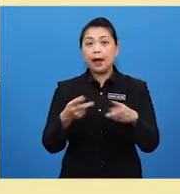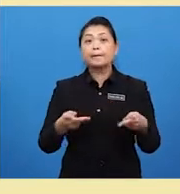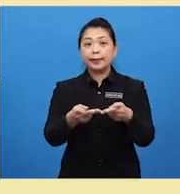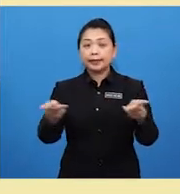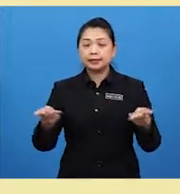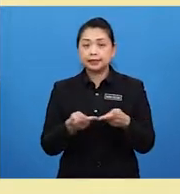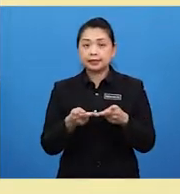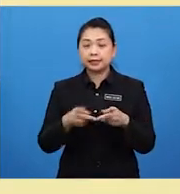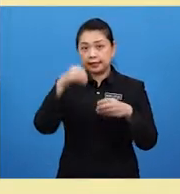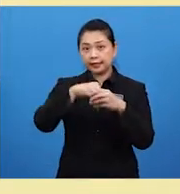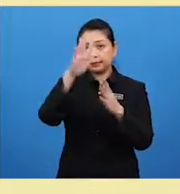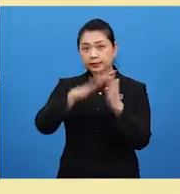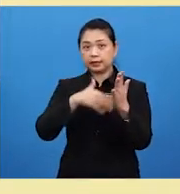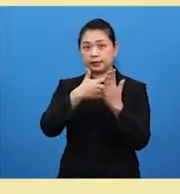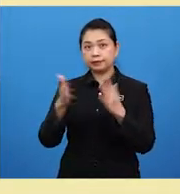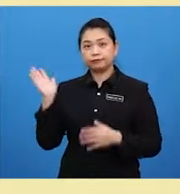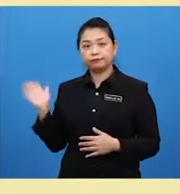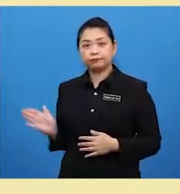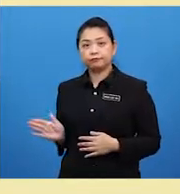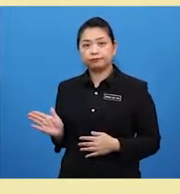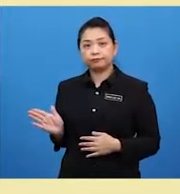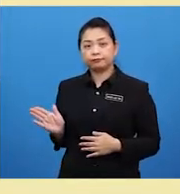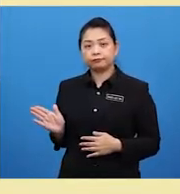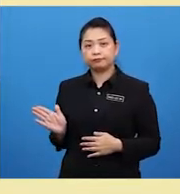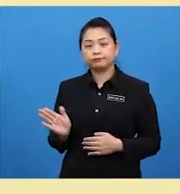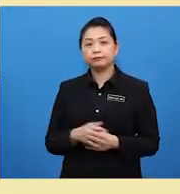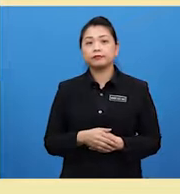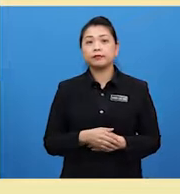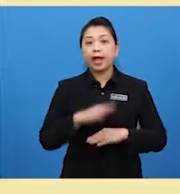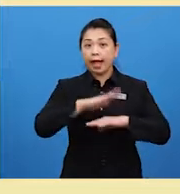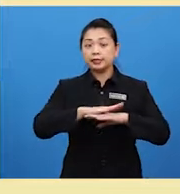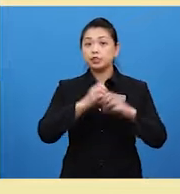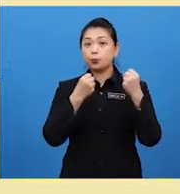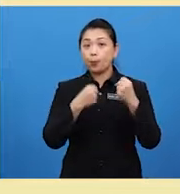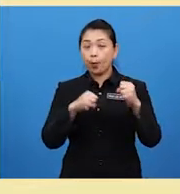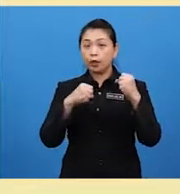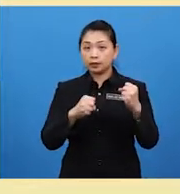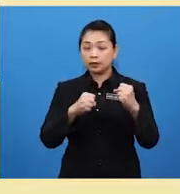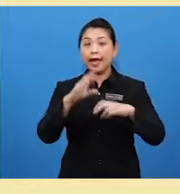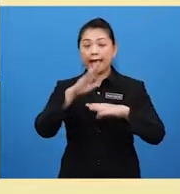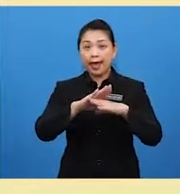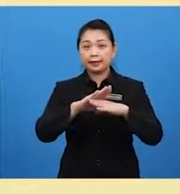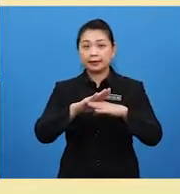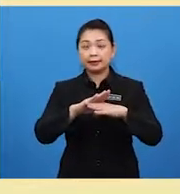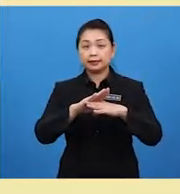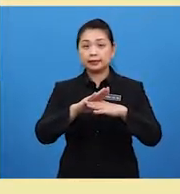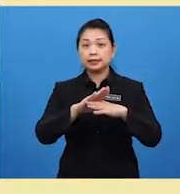sports stadium. At the cinema. At the theatre.